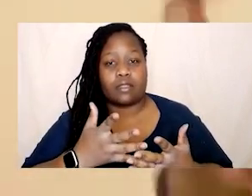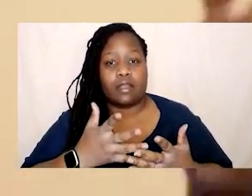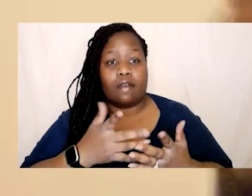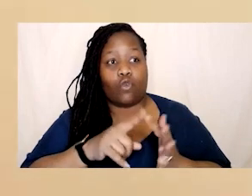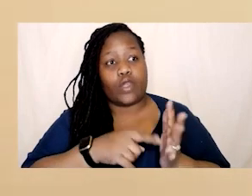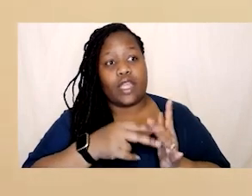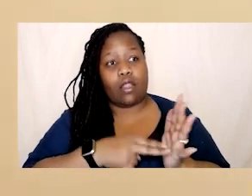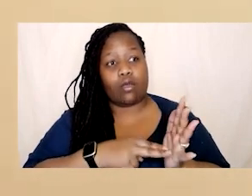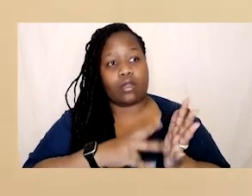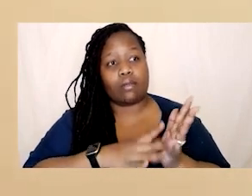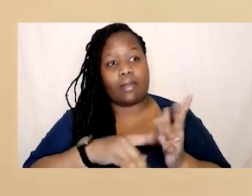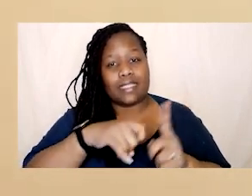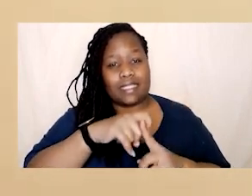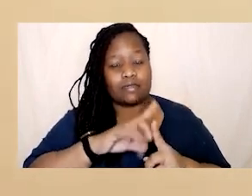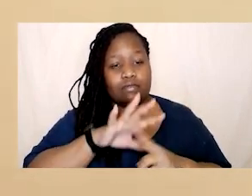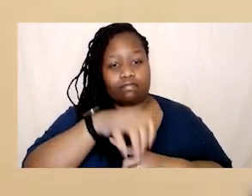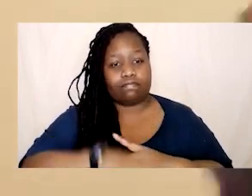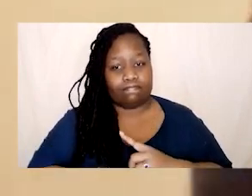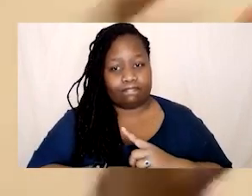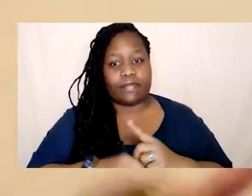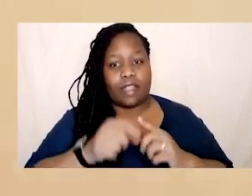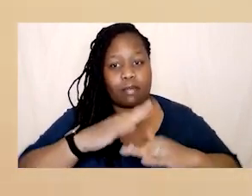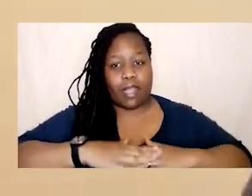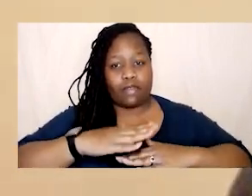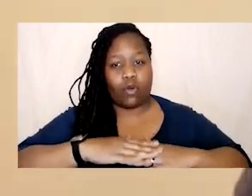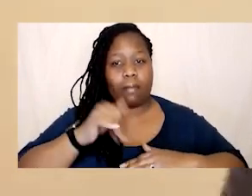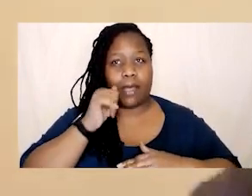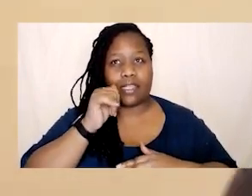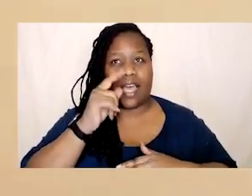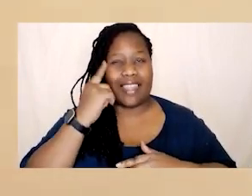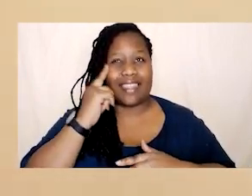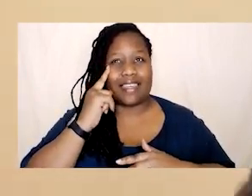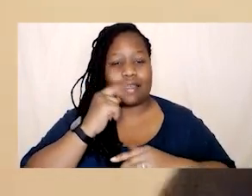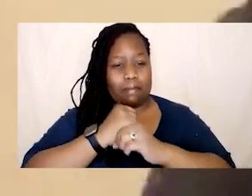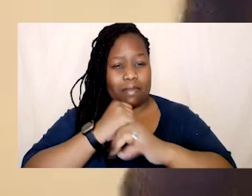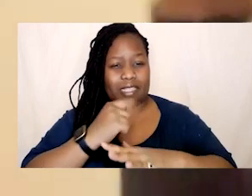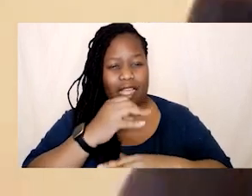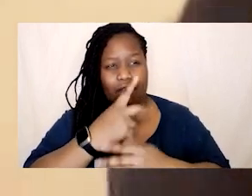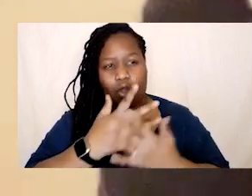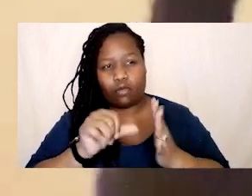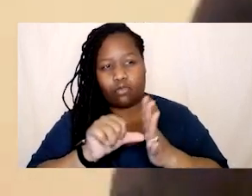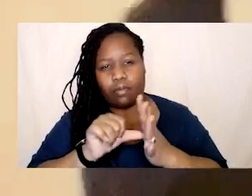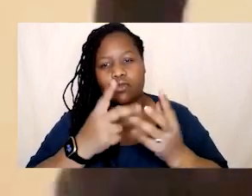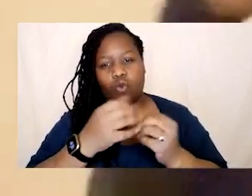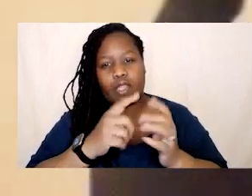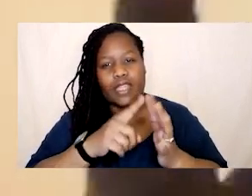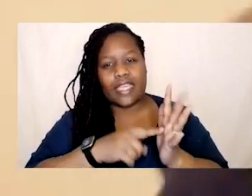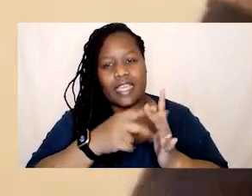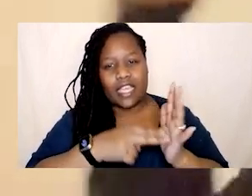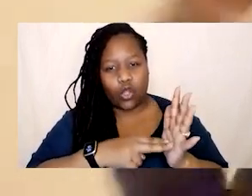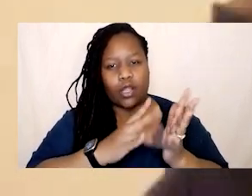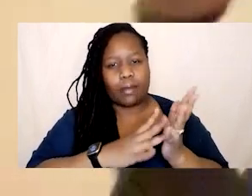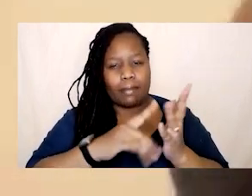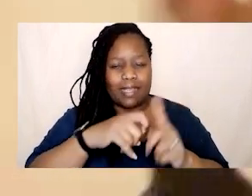ultimately I think the media have got a problem with Elon Musk. Again layered right? Yes white man